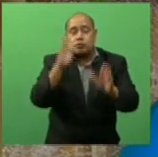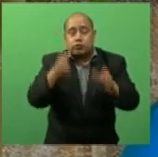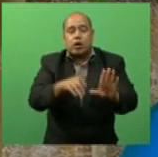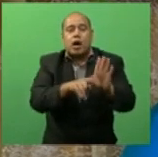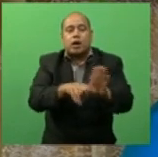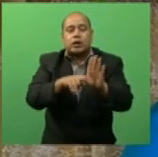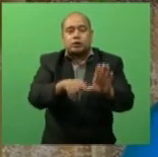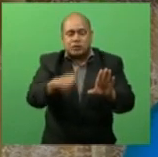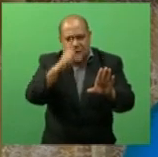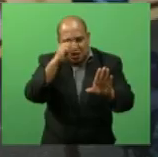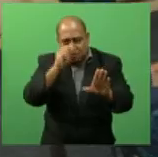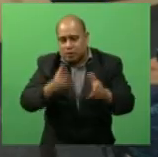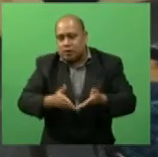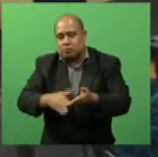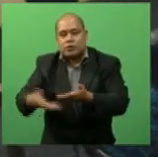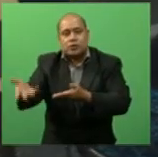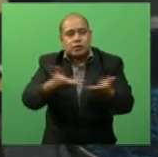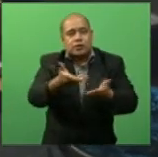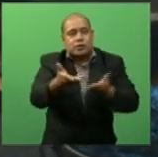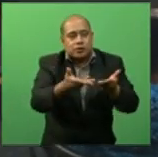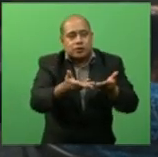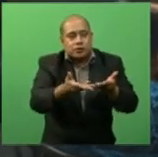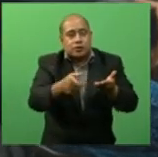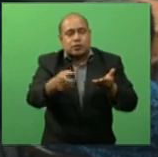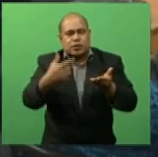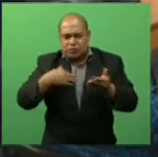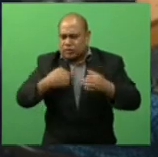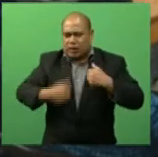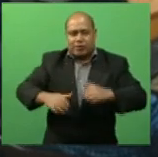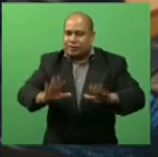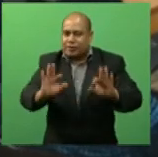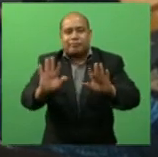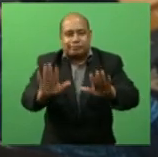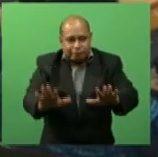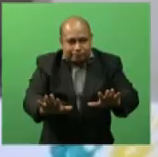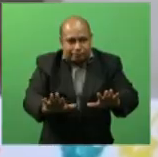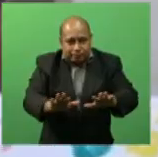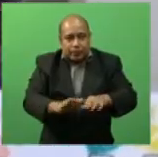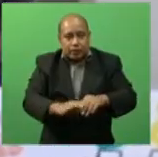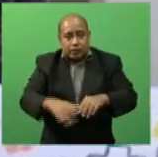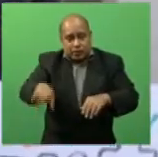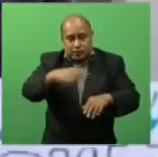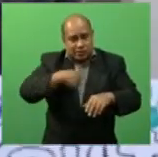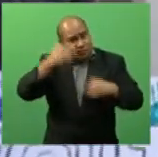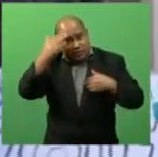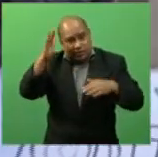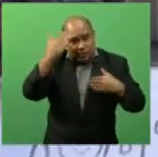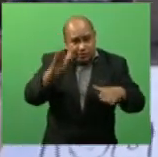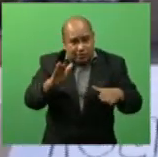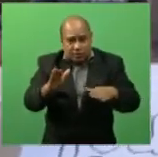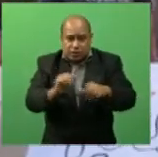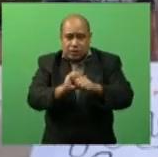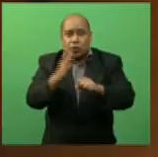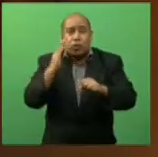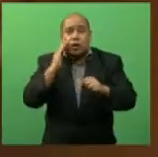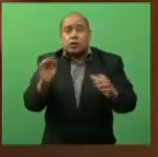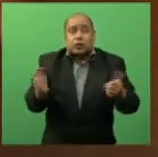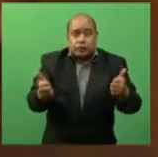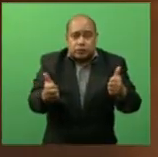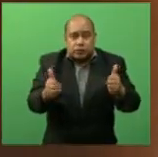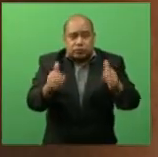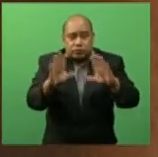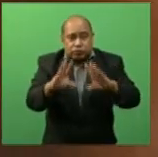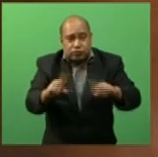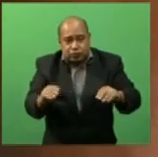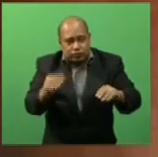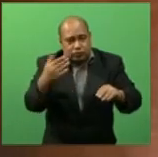you don't need to struggle alone with no end in sight to the economic impacts of COVID-19 Rogers says he is committed to